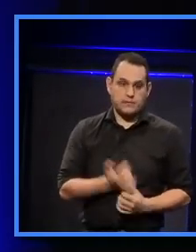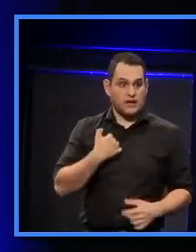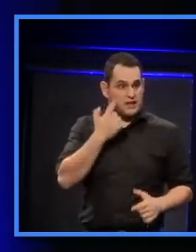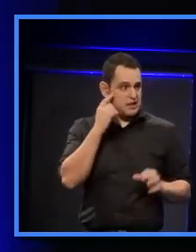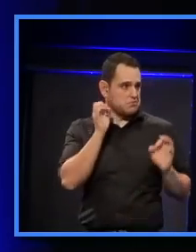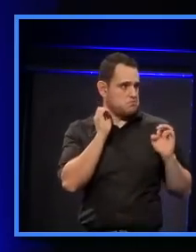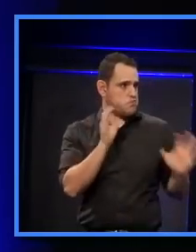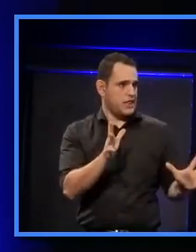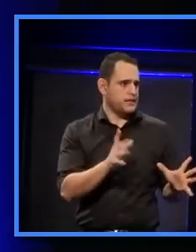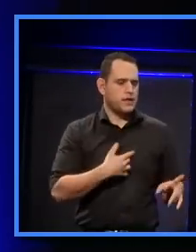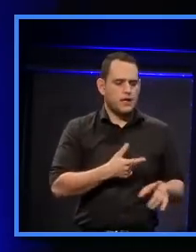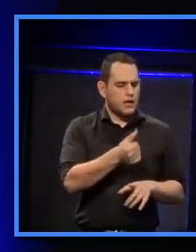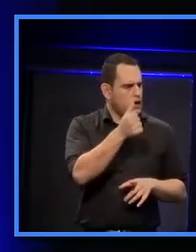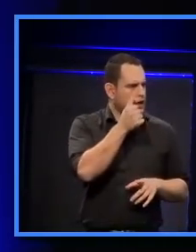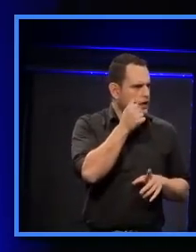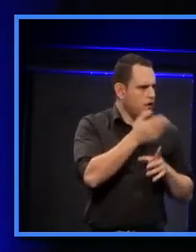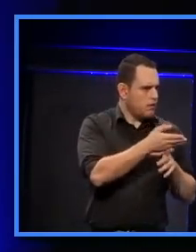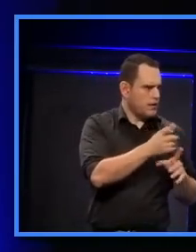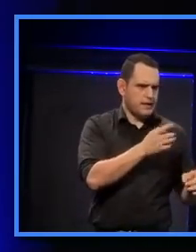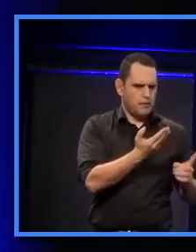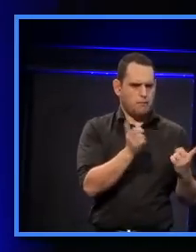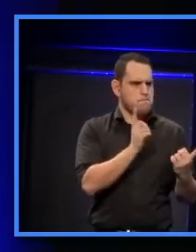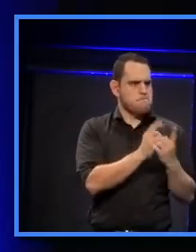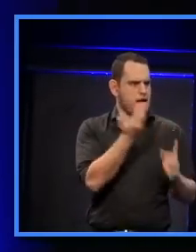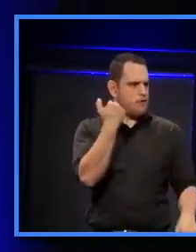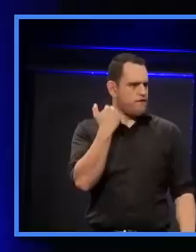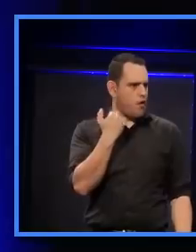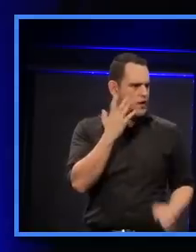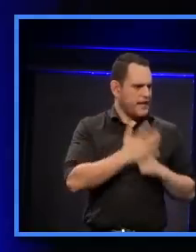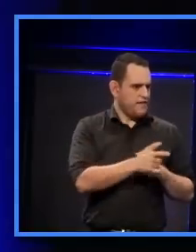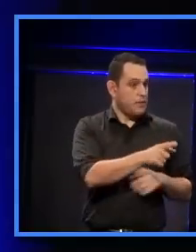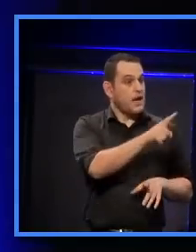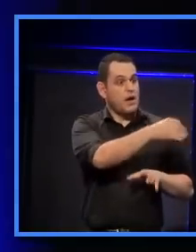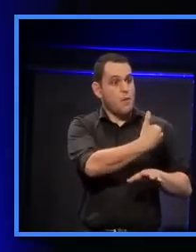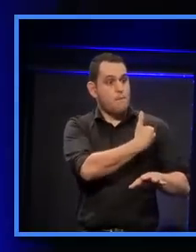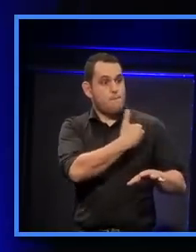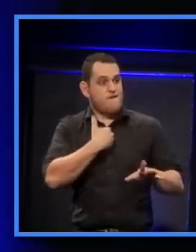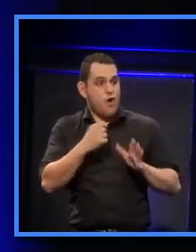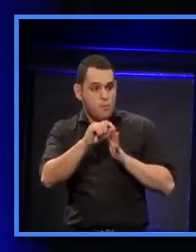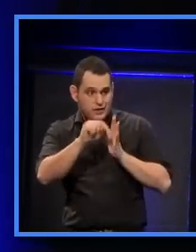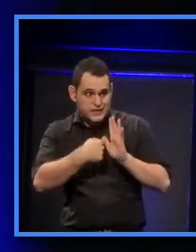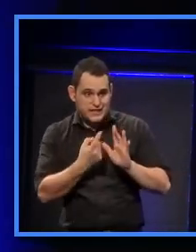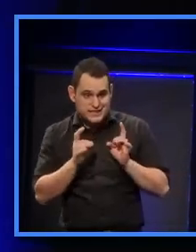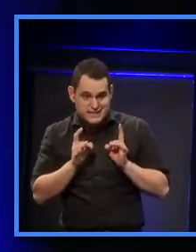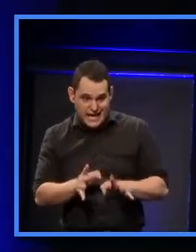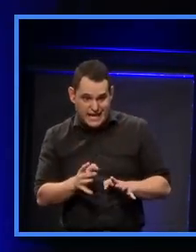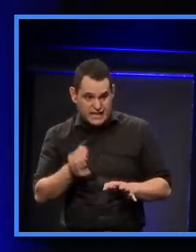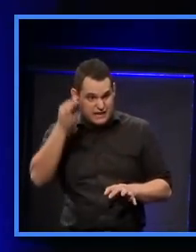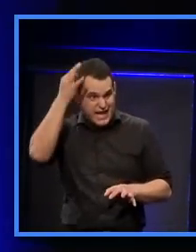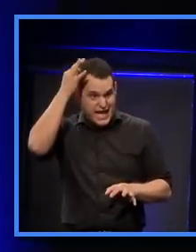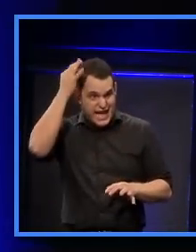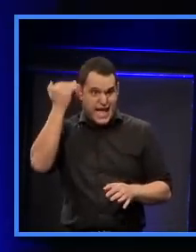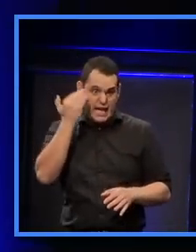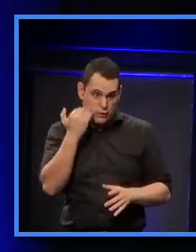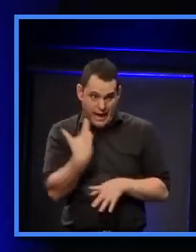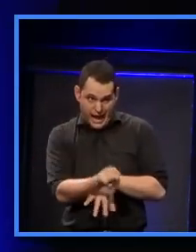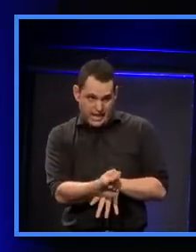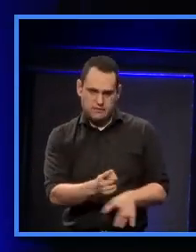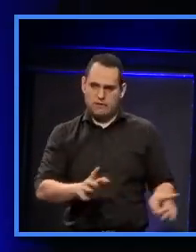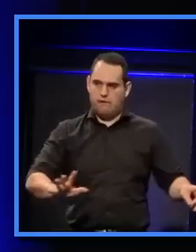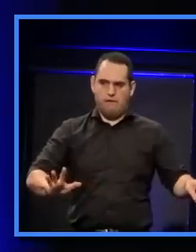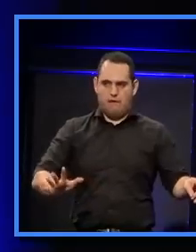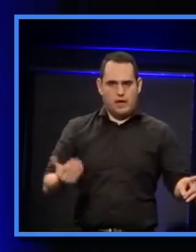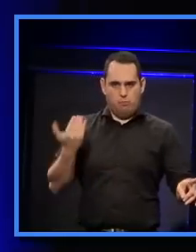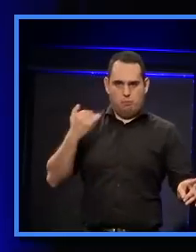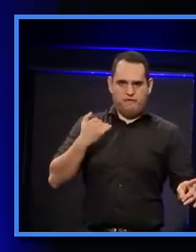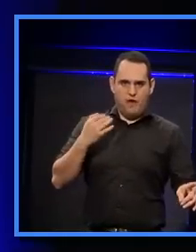I didn't, I want to question, I didn't, I don't know you from before, Chris, but did you have grey hair before you started the project? Certainly, I'd got a lot greyer, I tell you. It was